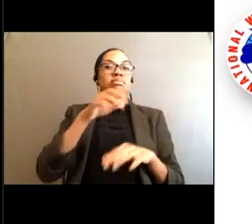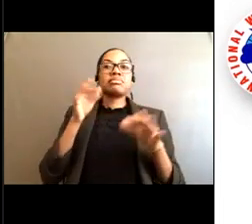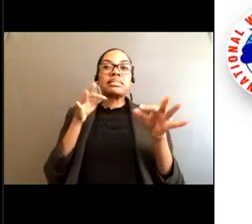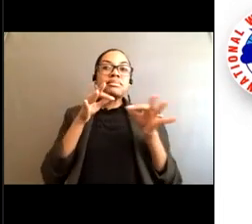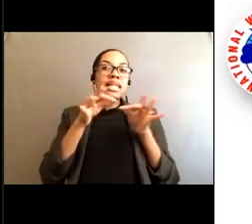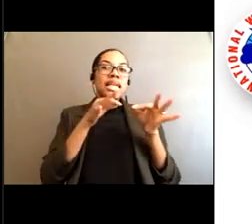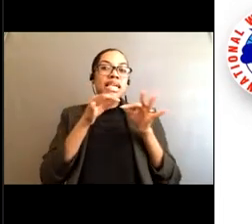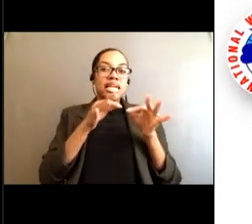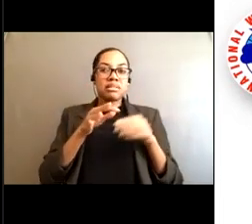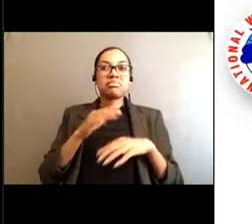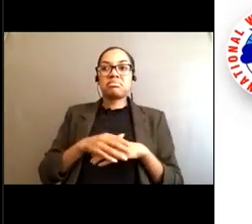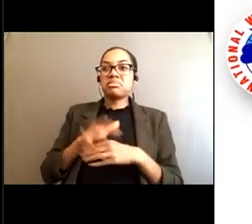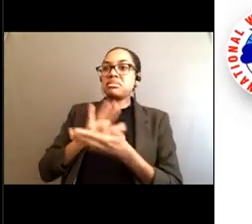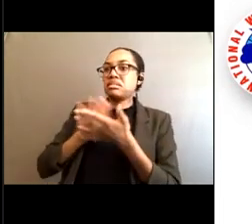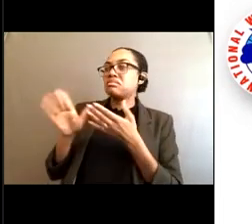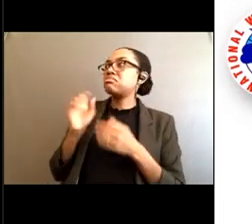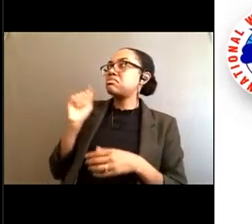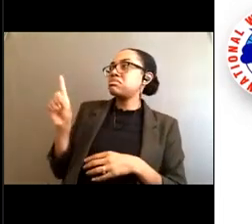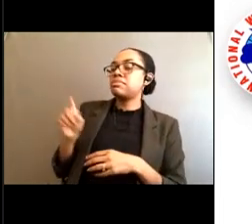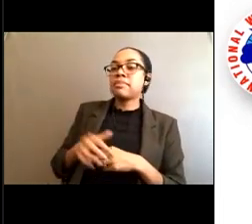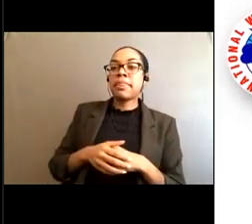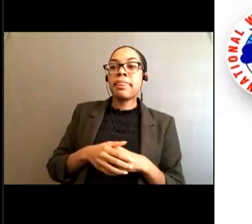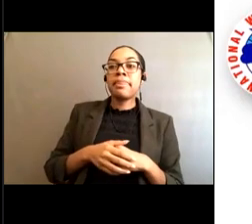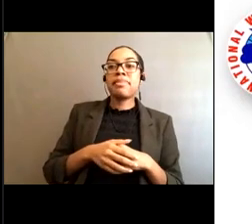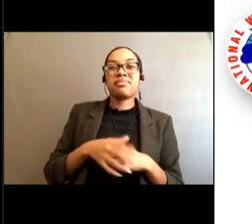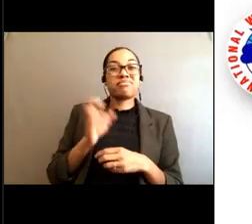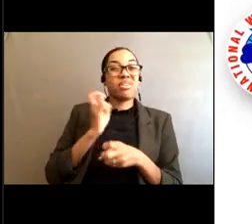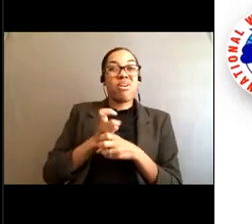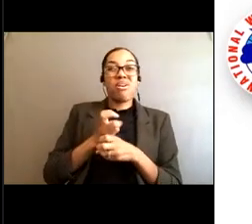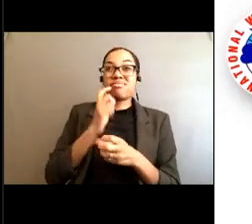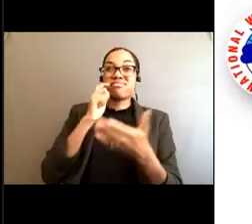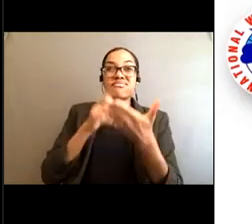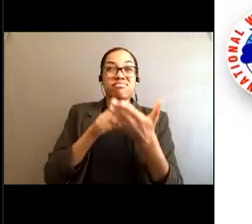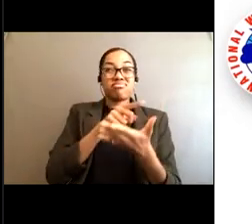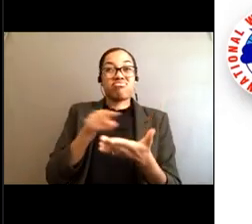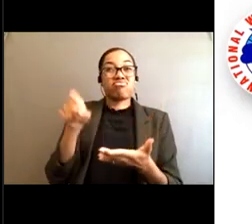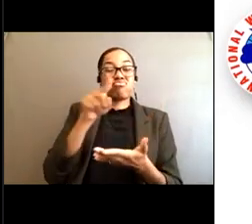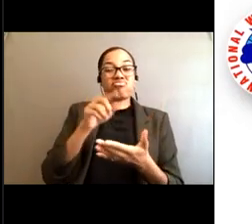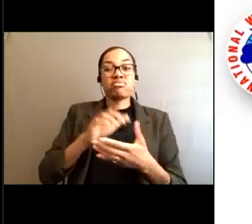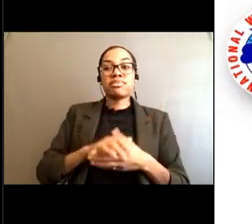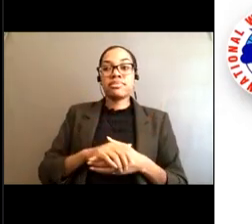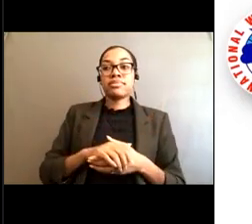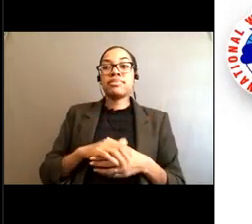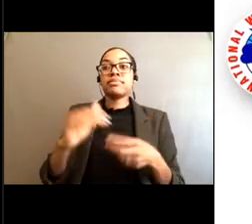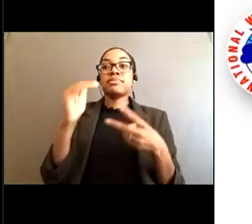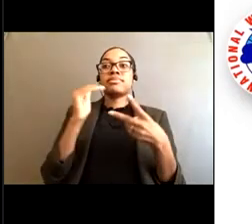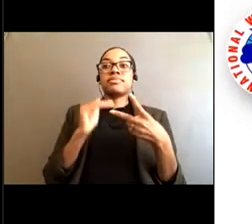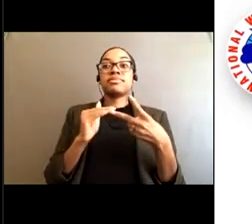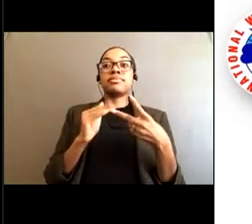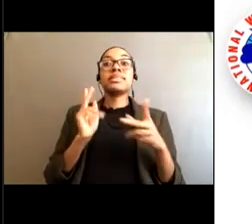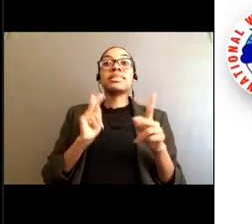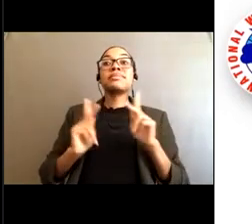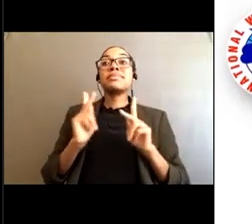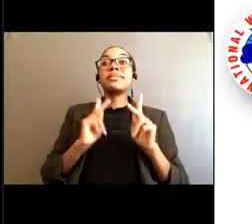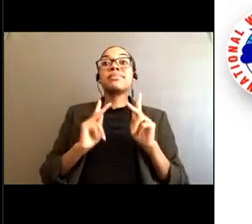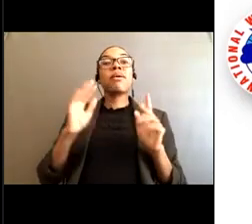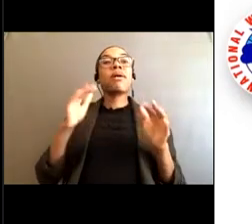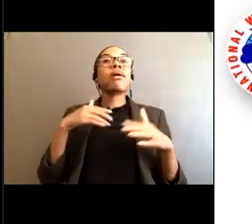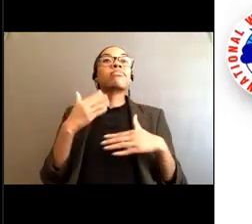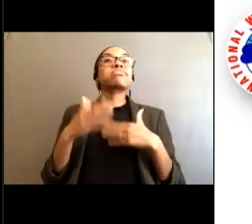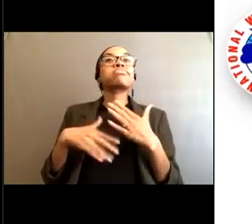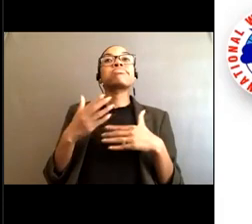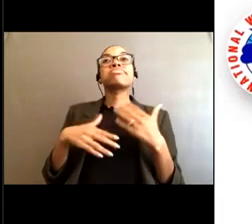very hard to identify. Second, they're often encountered by people with little knowledge about them. And this is